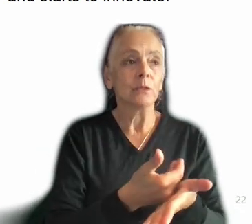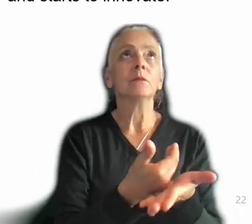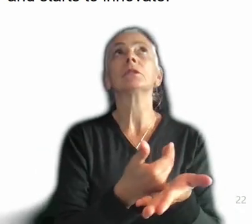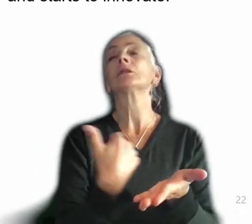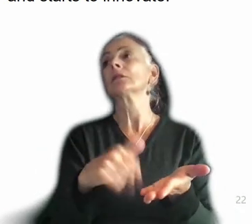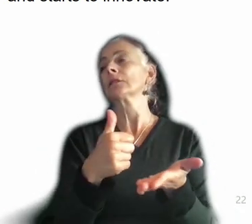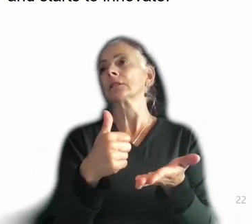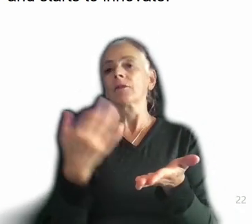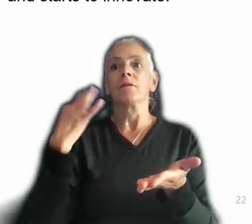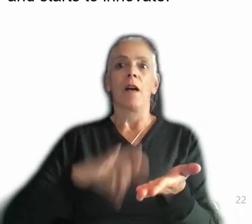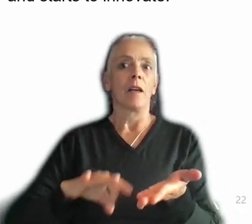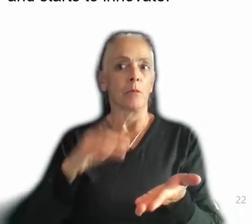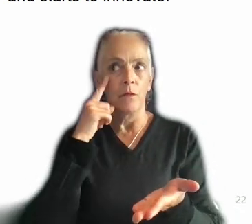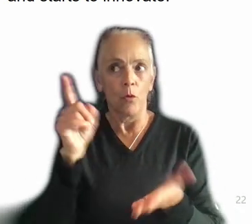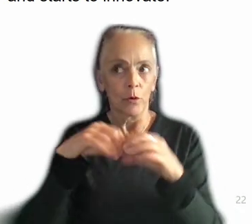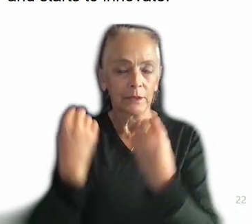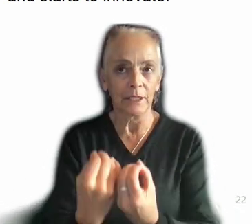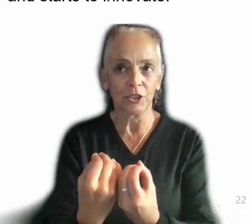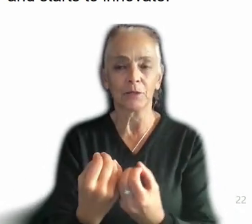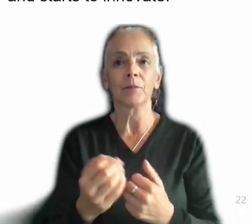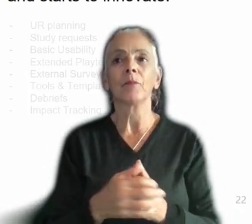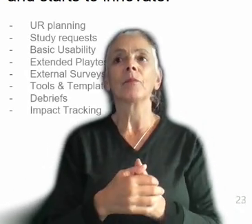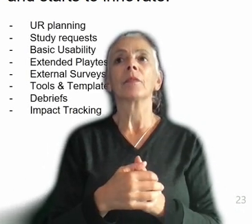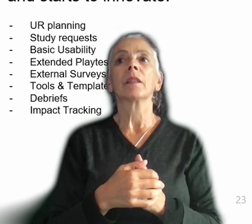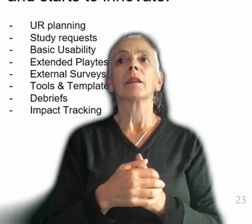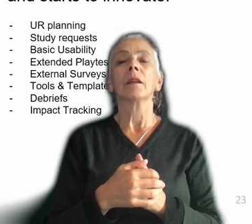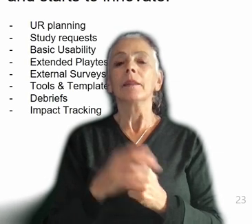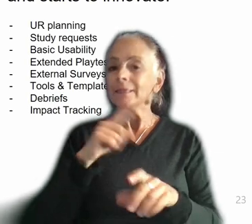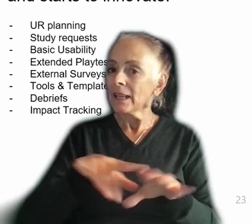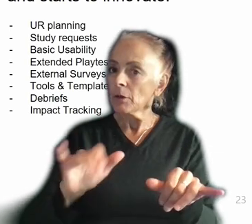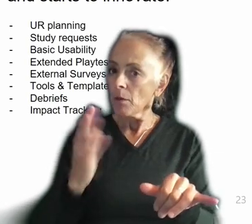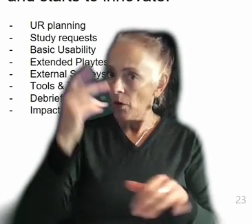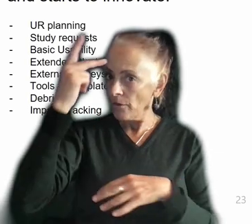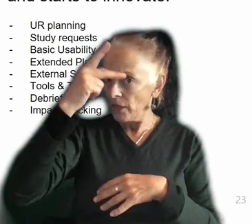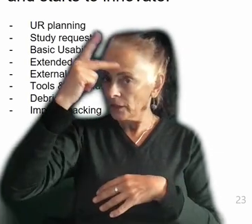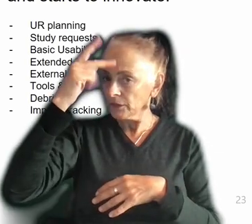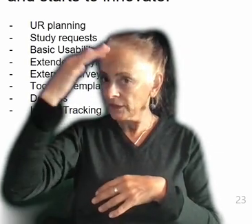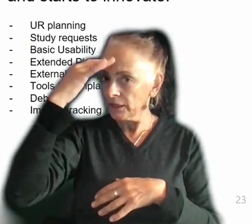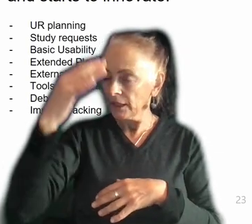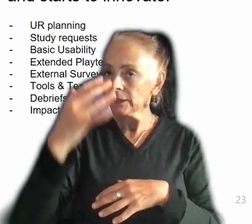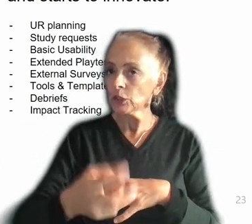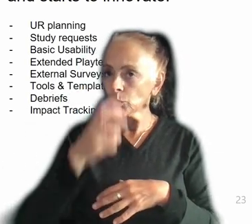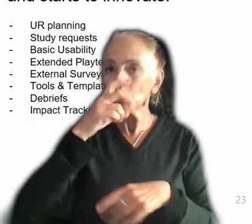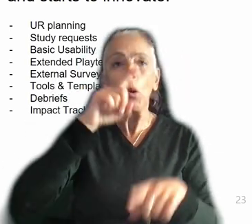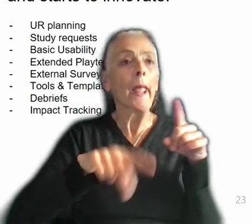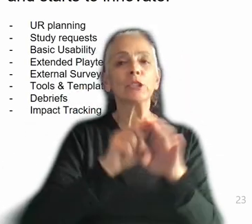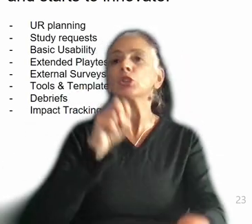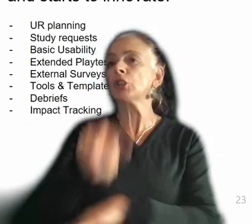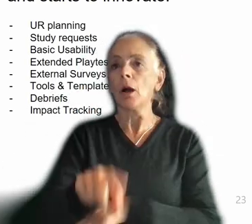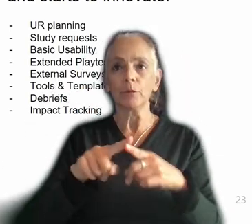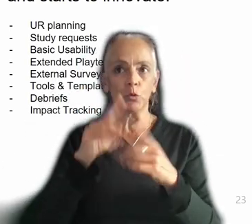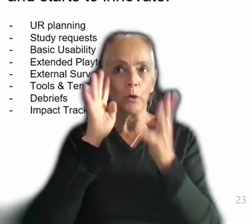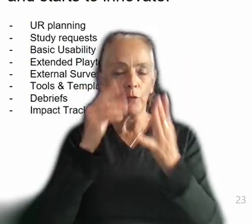At the same time, I will say that our philosophy is pretty strict on this. You're not allowed to jump into innovation. You really got to kind of master